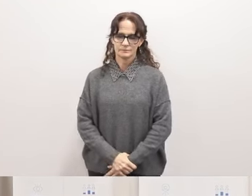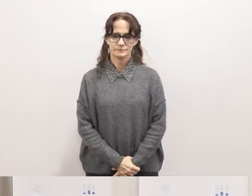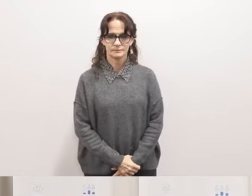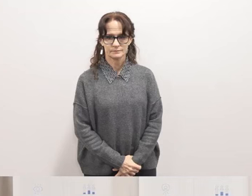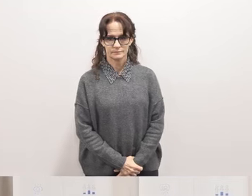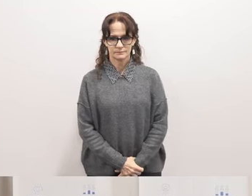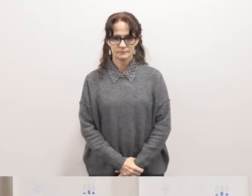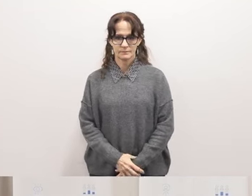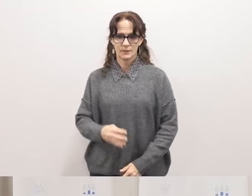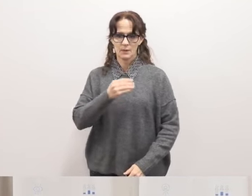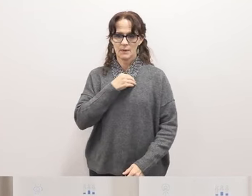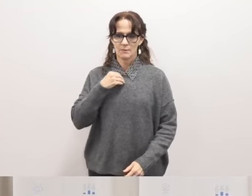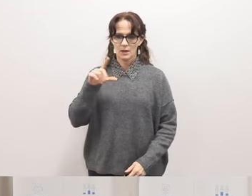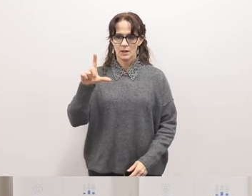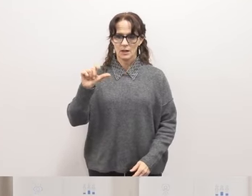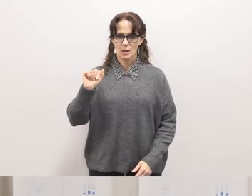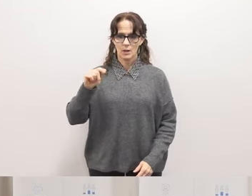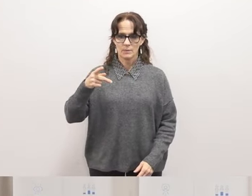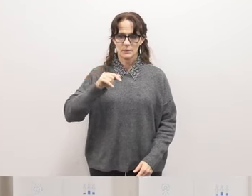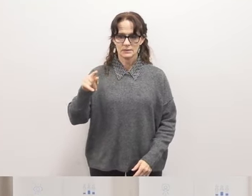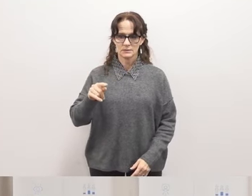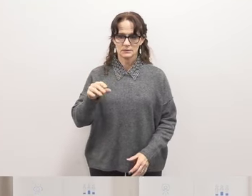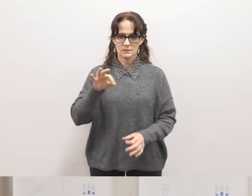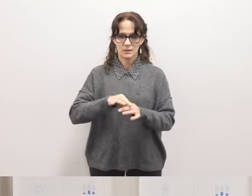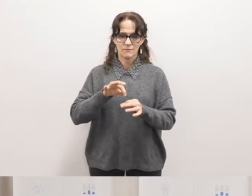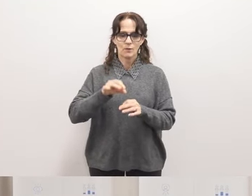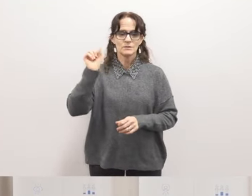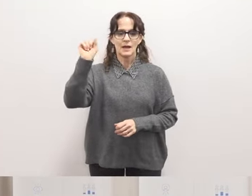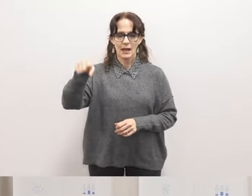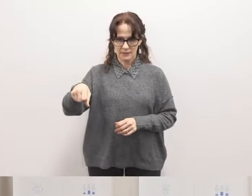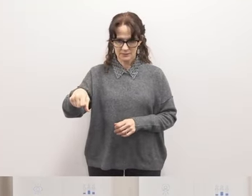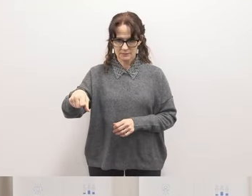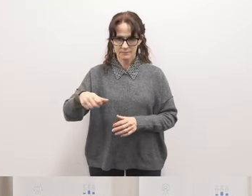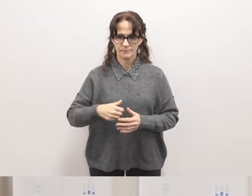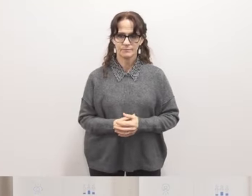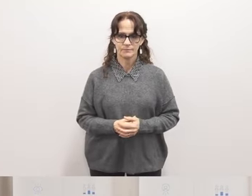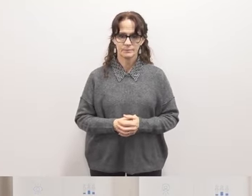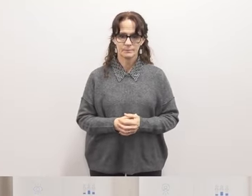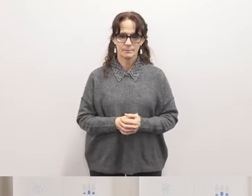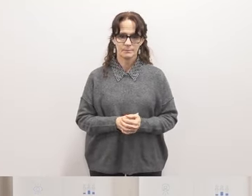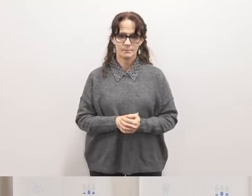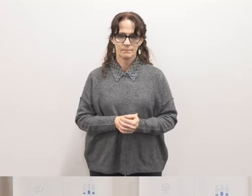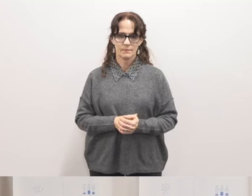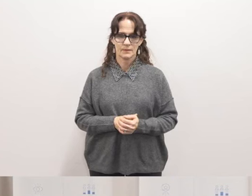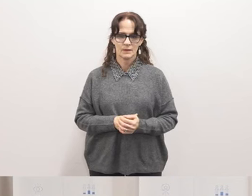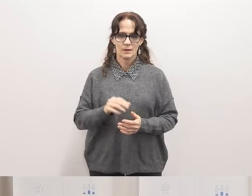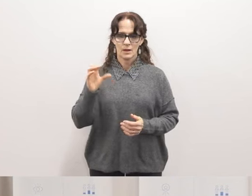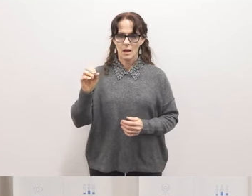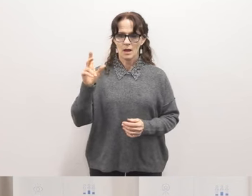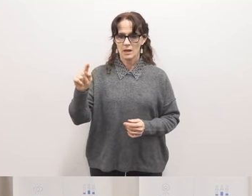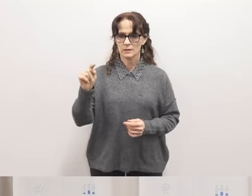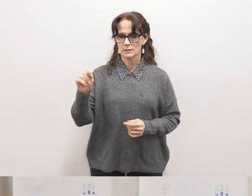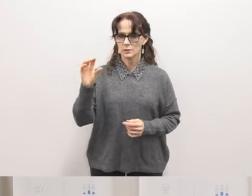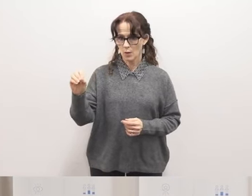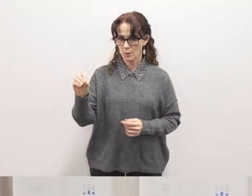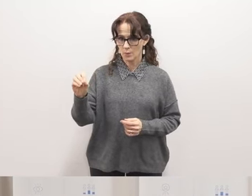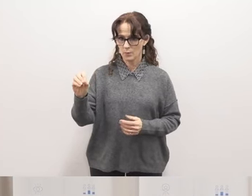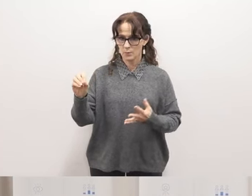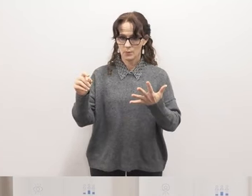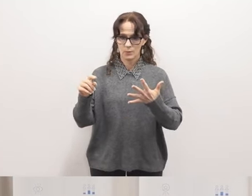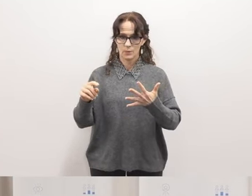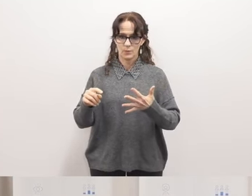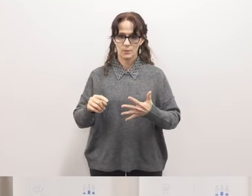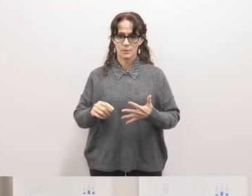so member lopez i'll vote vote aye thank you uh member otto uh